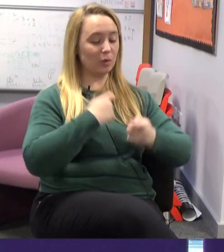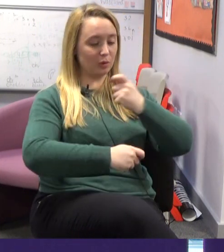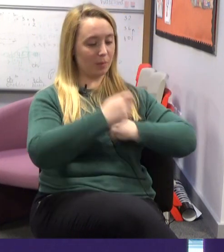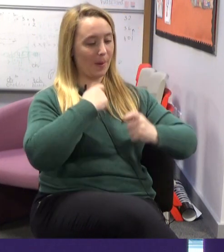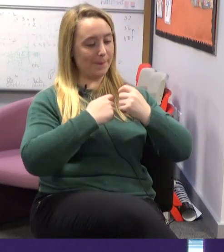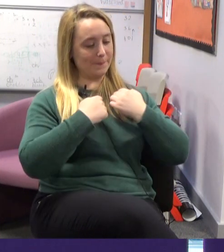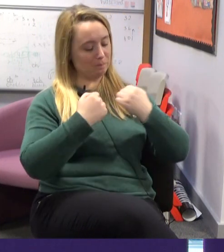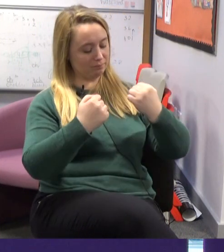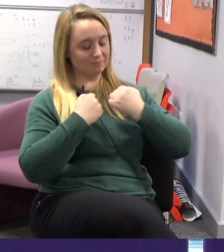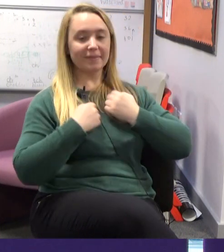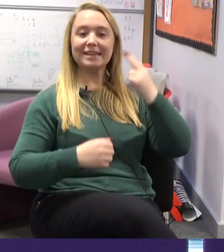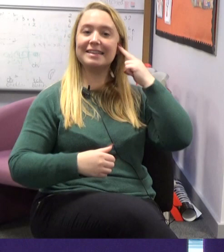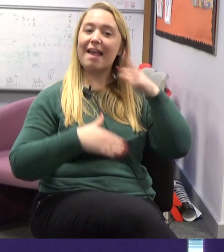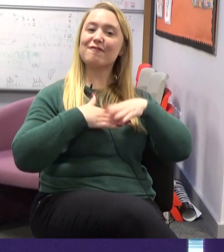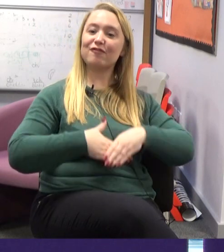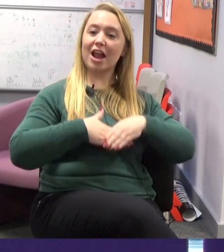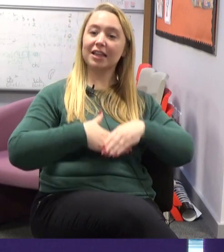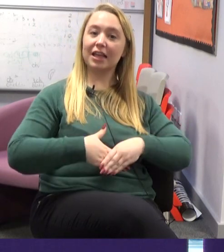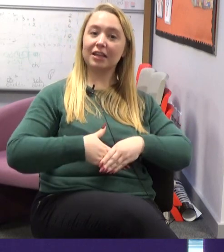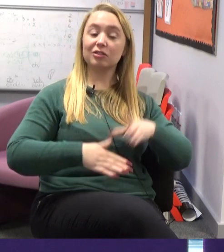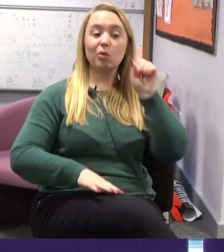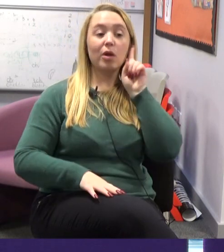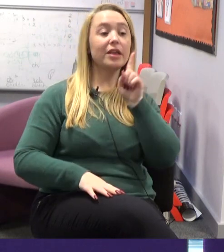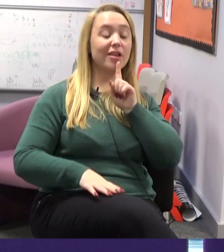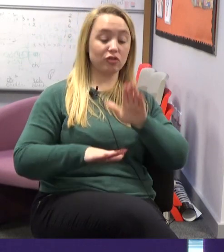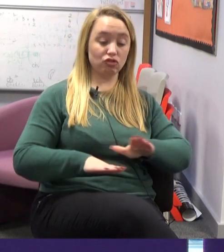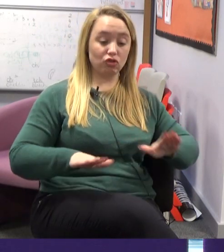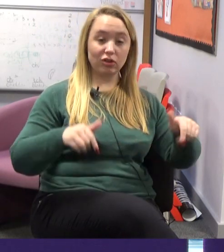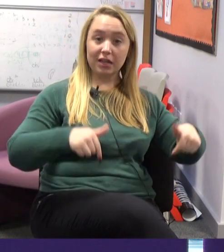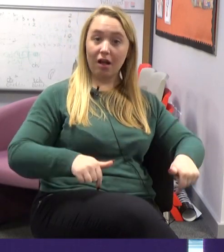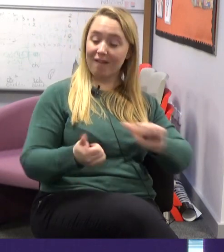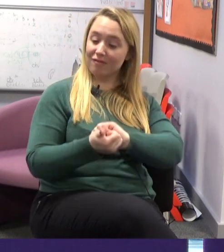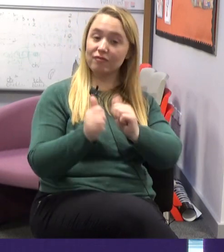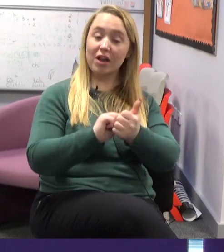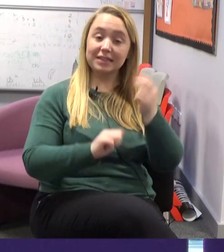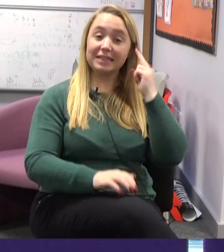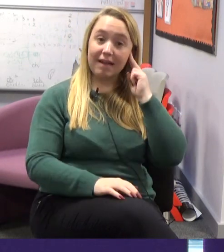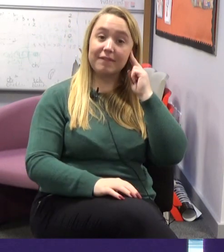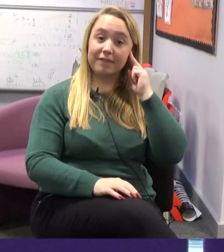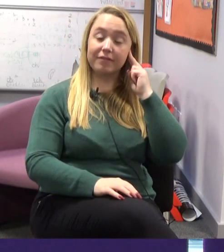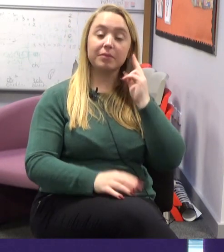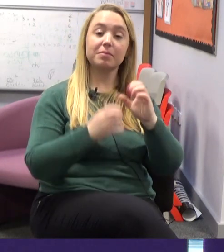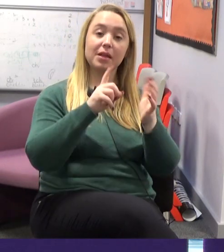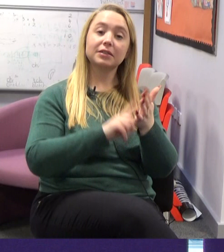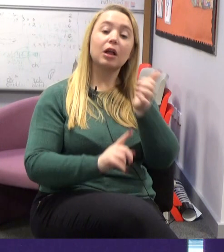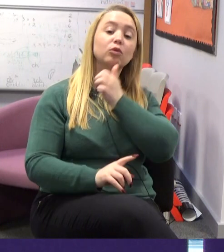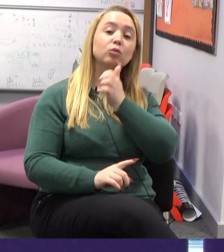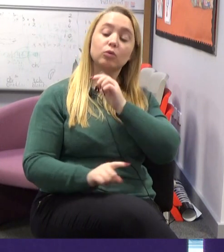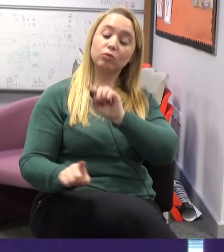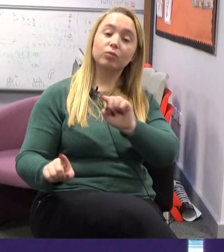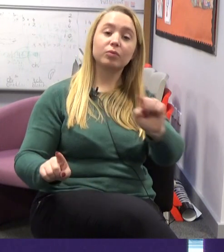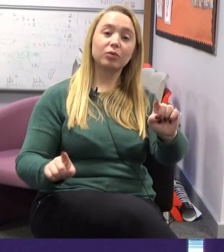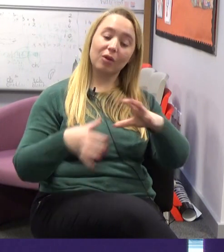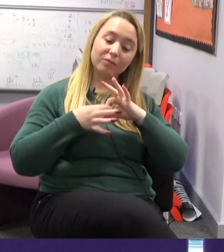deaf awareness, how to be more deaf friendly. They have friends who are deaf within the